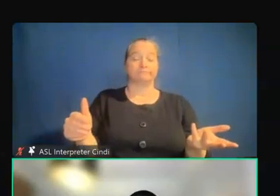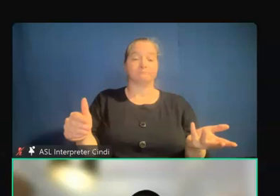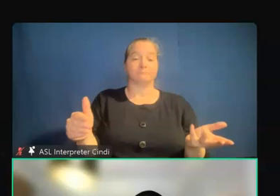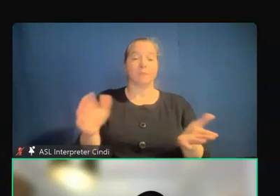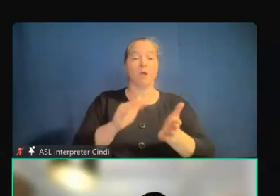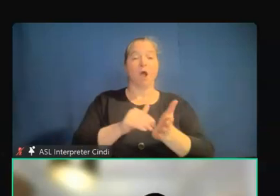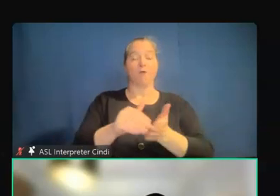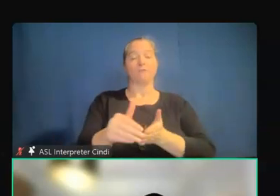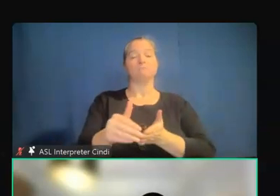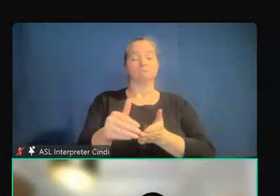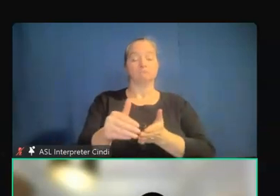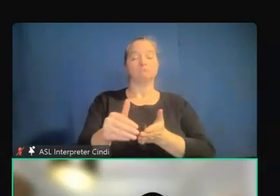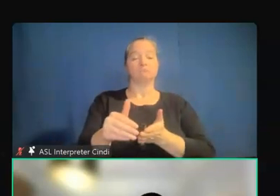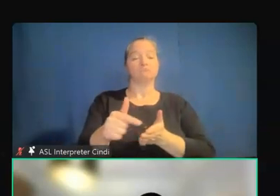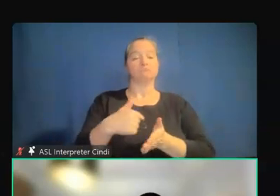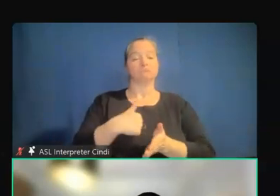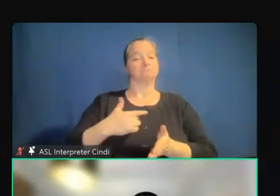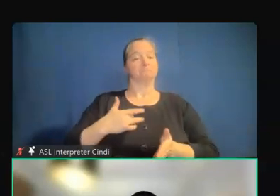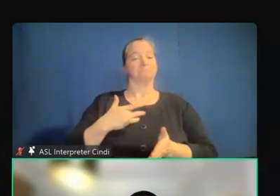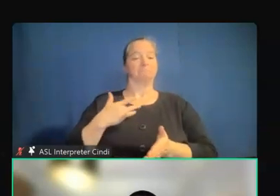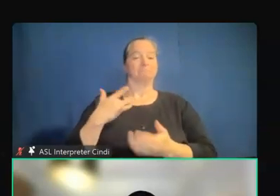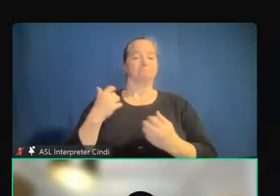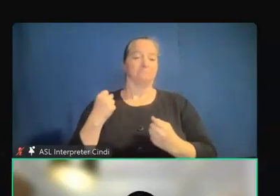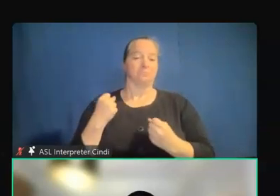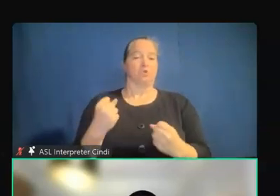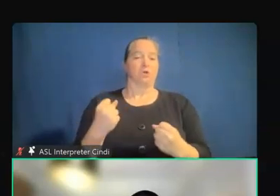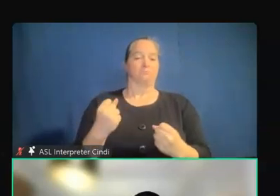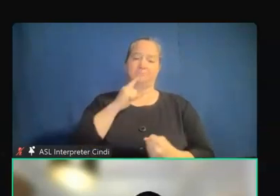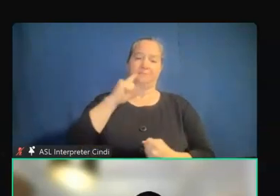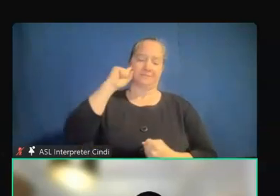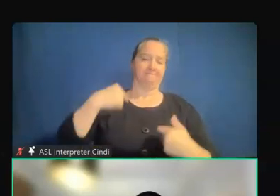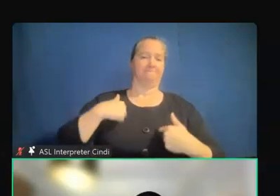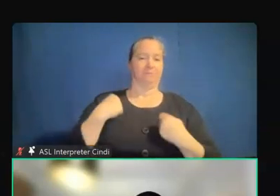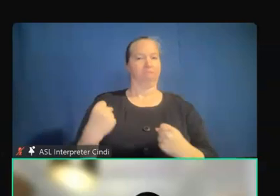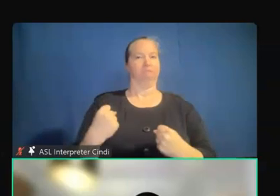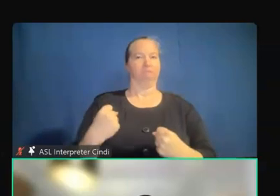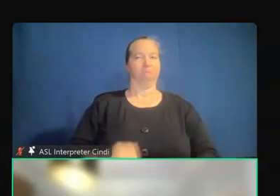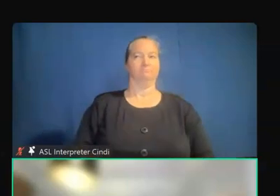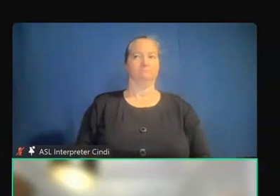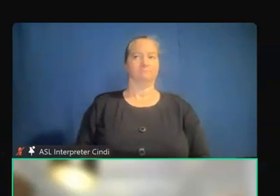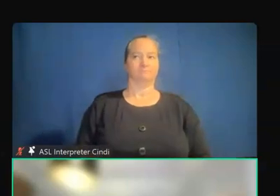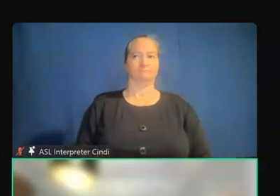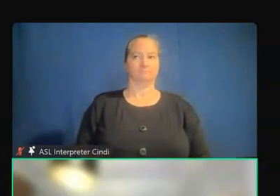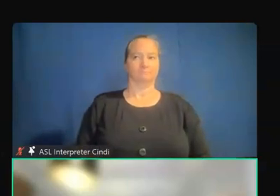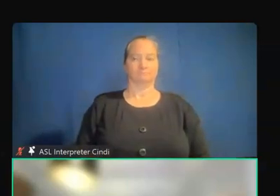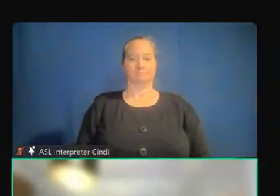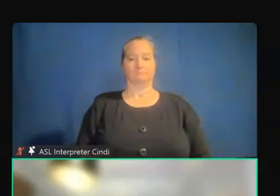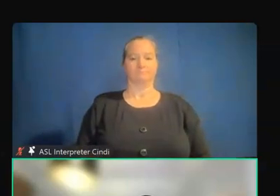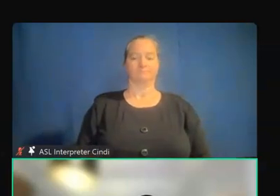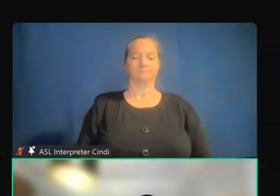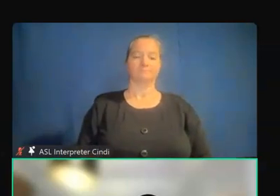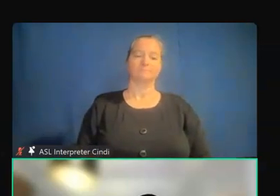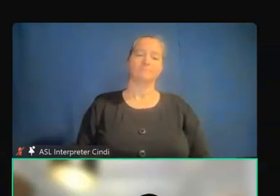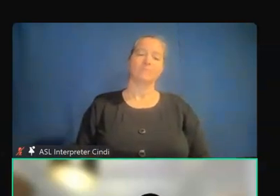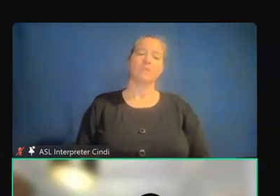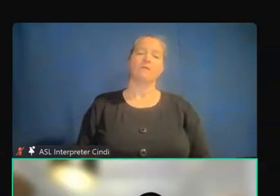often identify with a strong, strong deaf identity. So we also will recognize